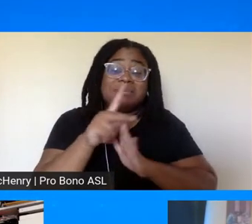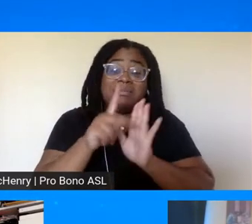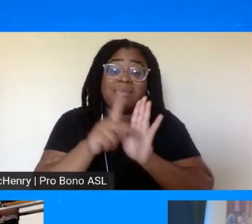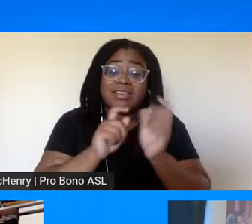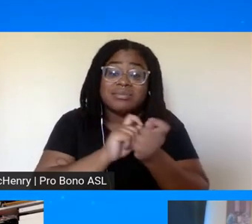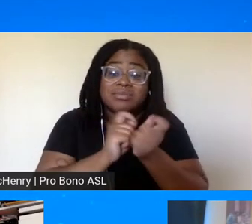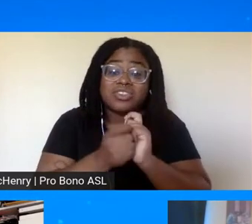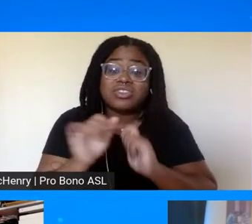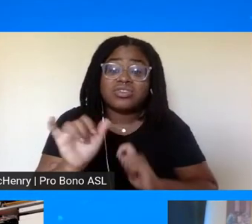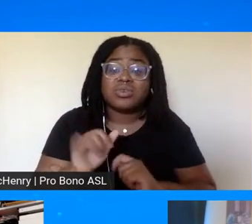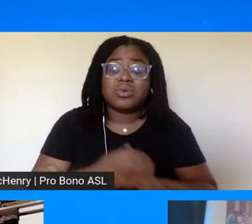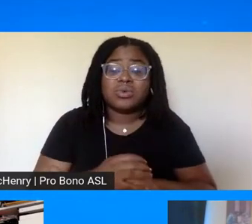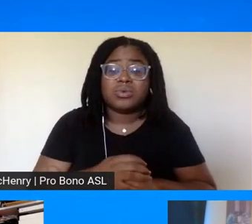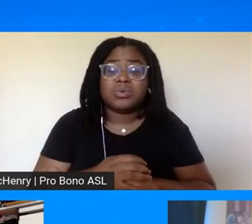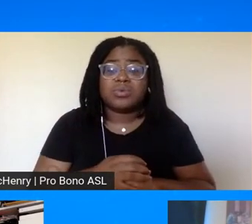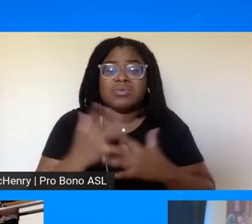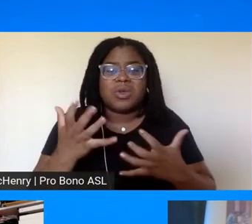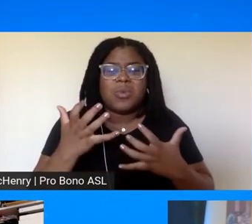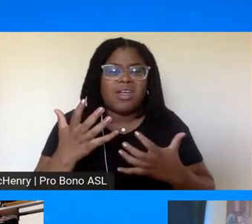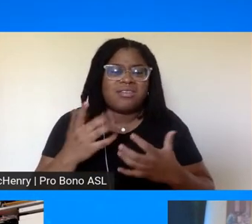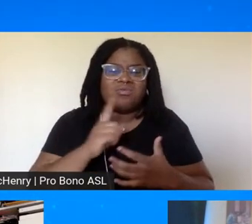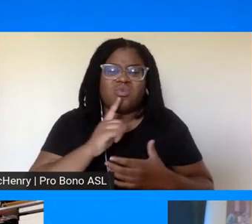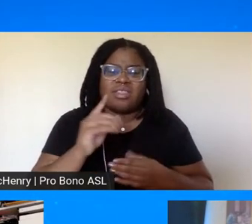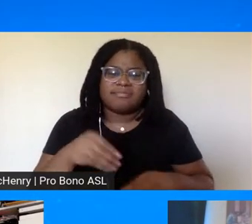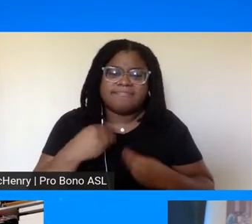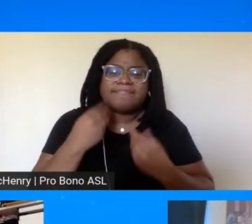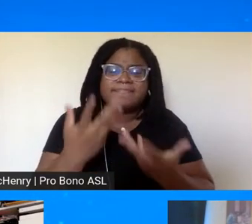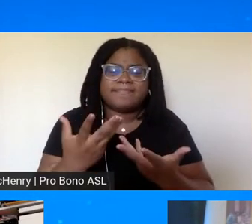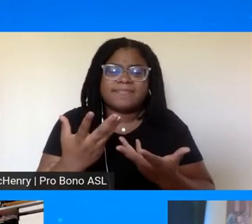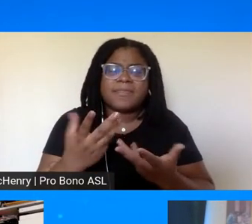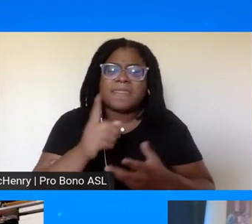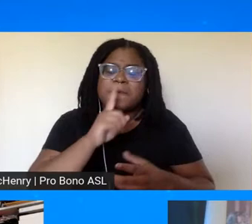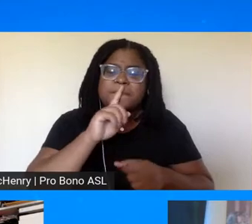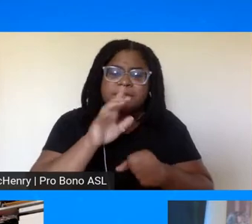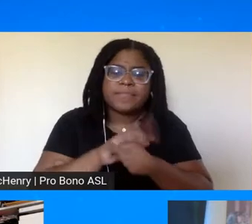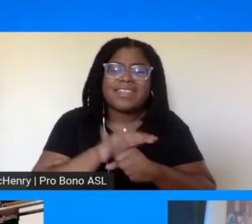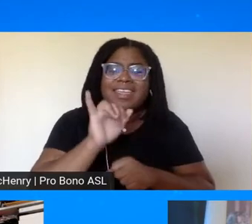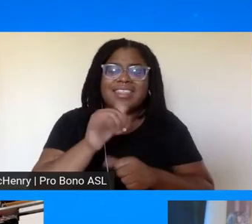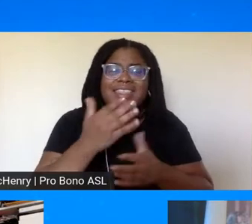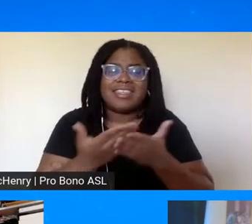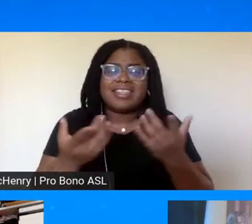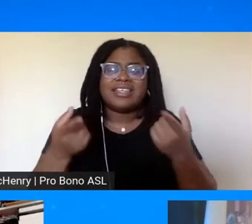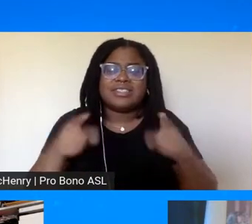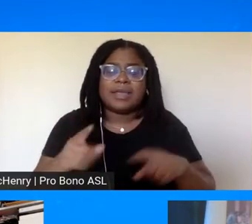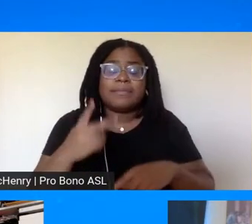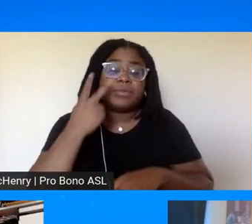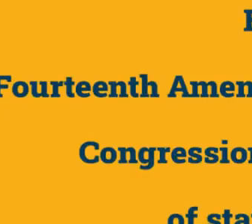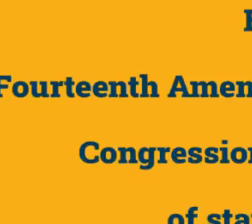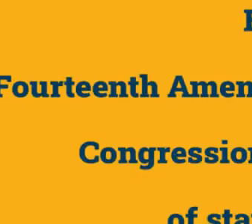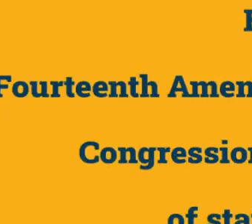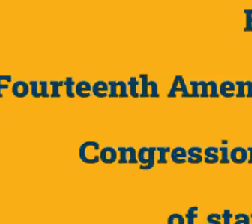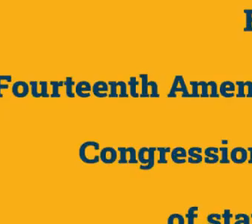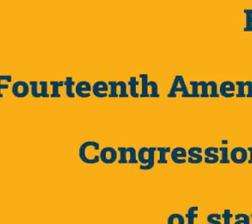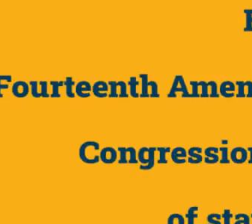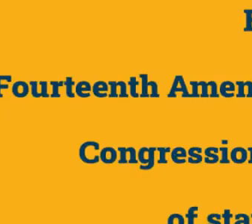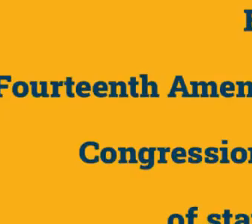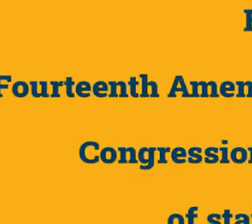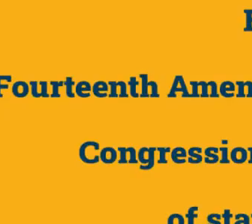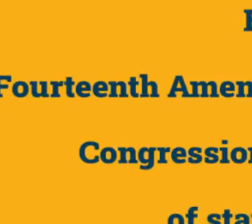well we want to ensure that these things are happening let's take a look at the the other demands